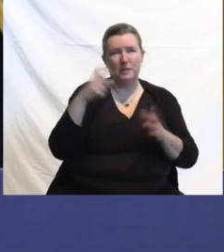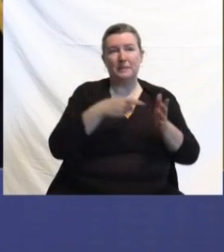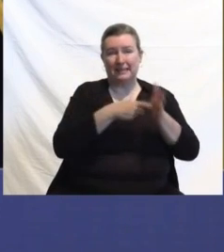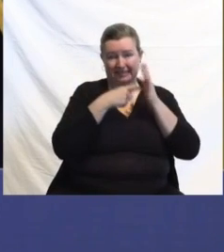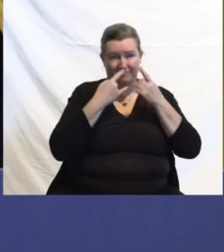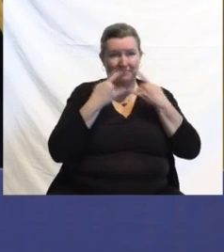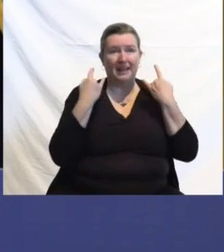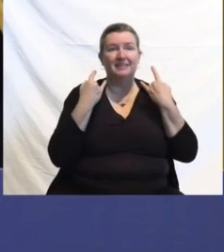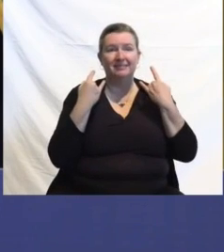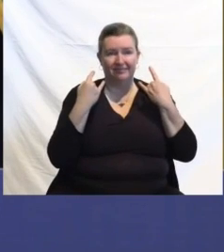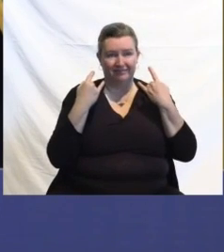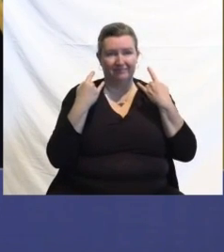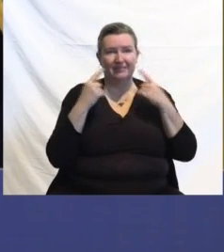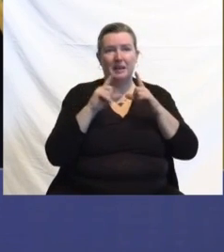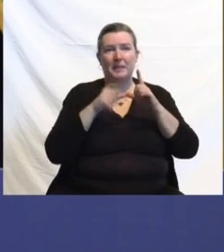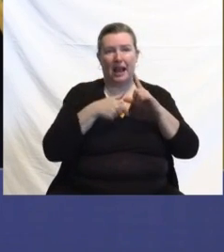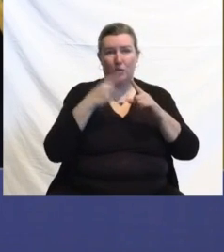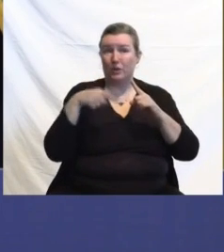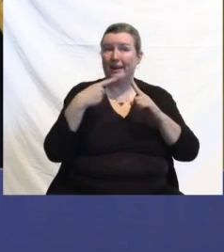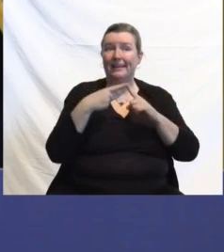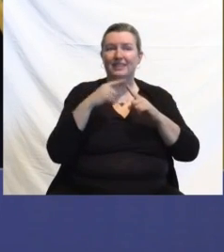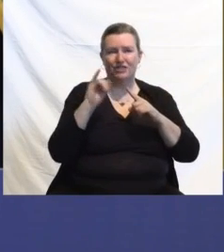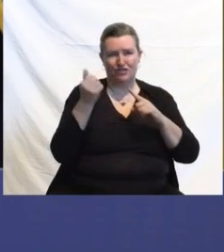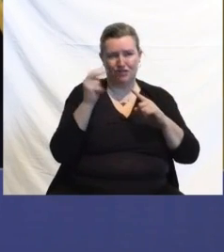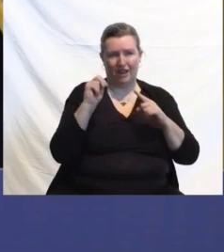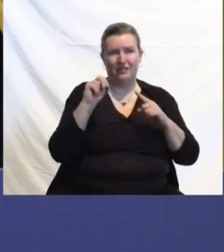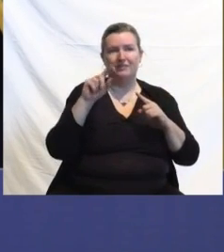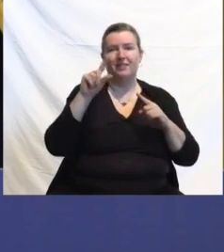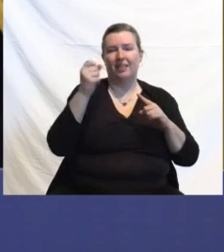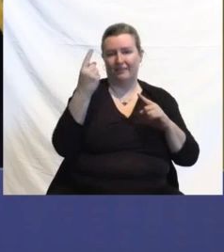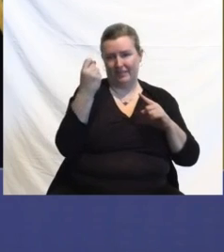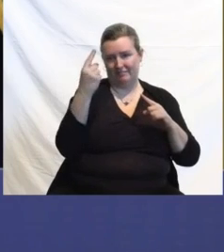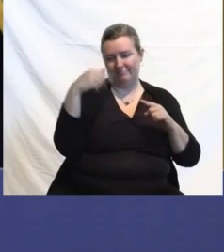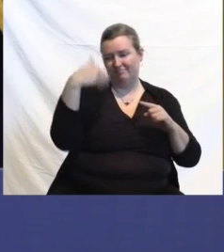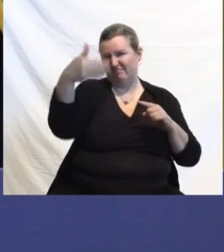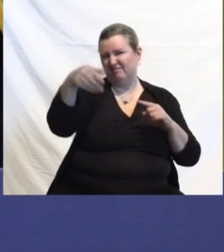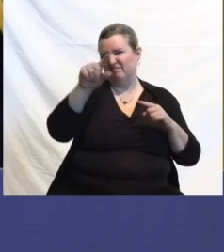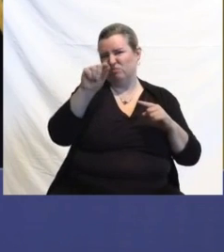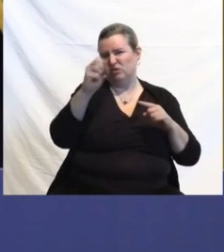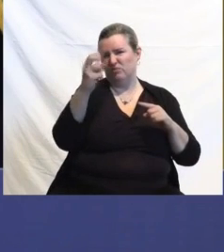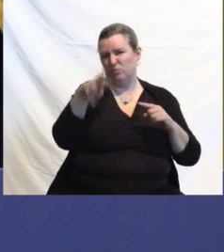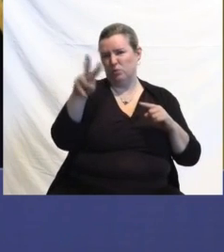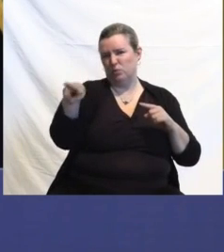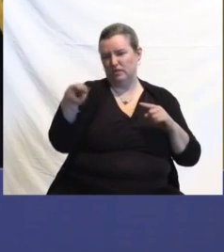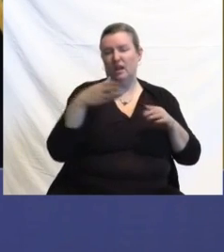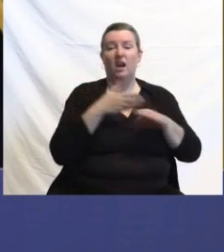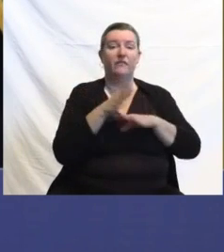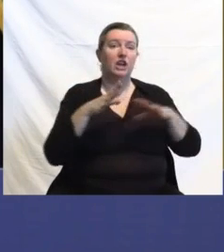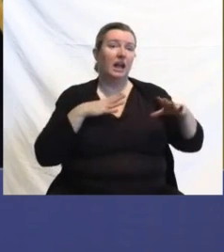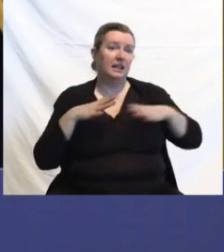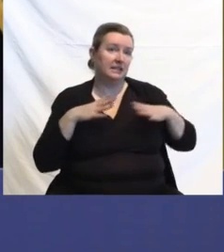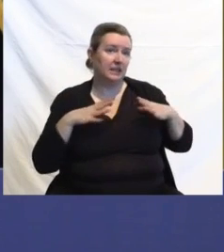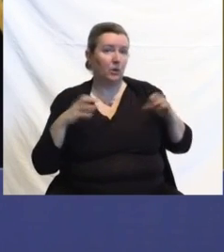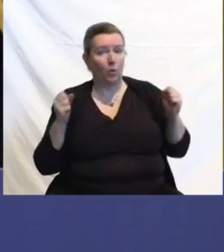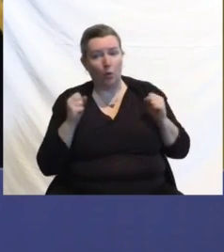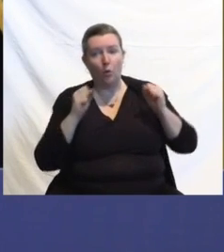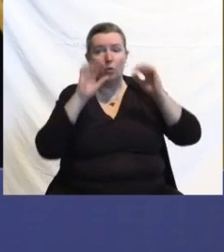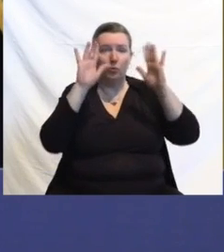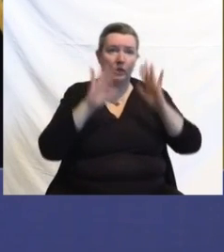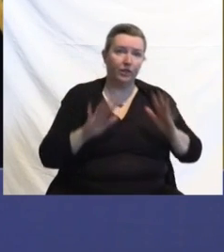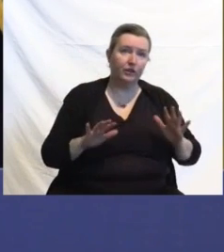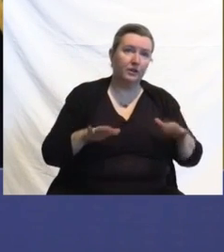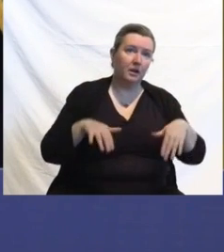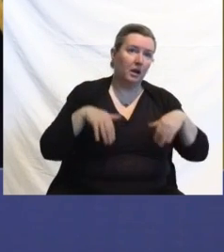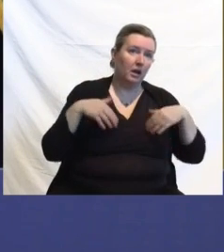expires on January 11th. that's a date out there that is both post-holiday, cold weather. That's something that obviously